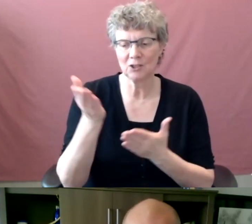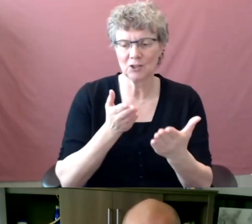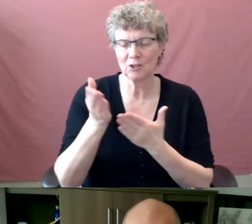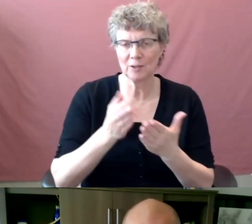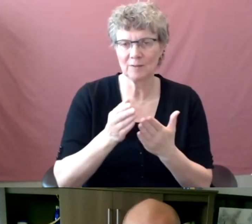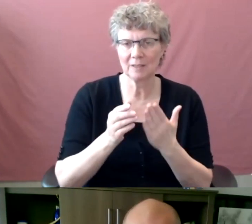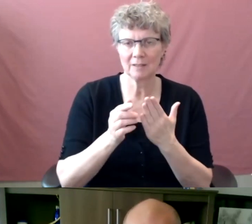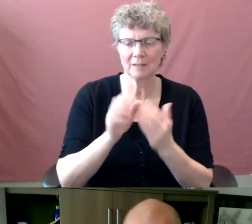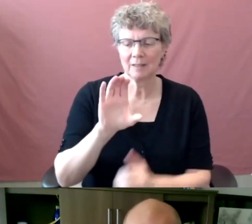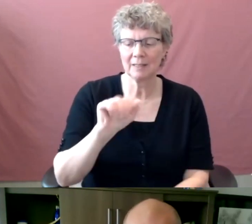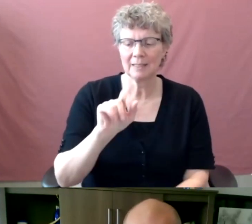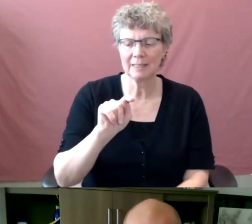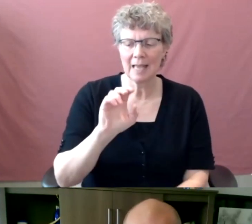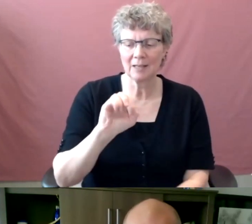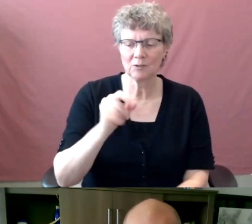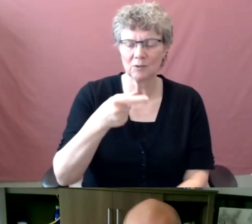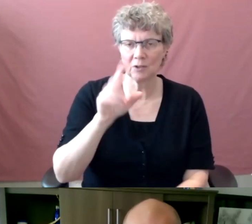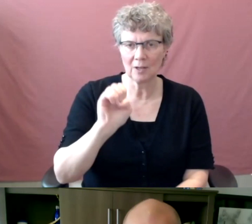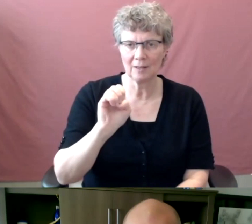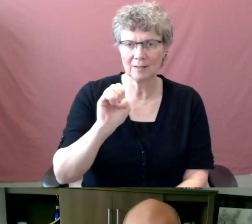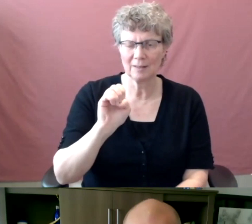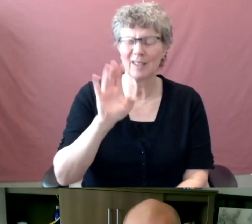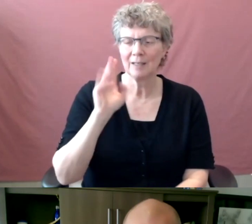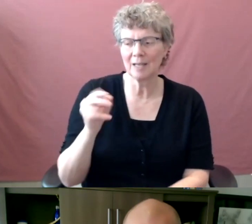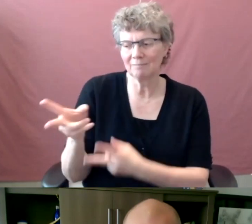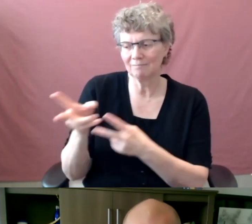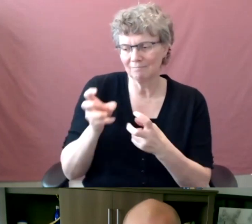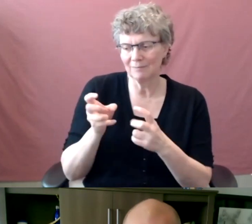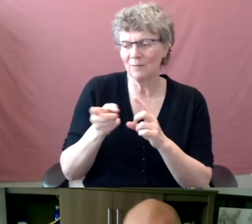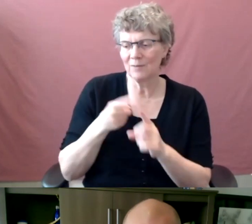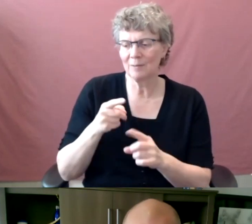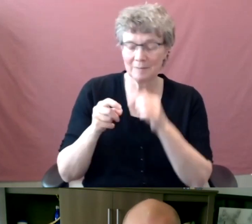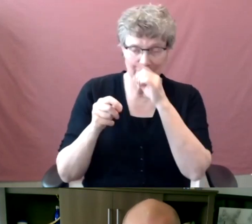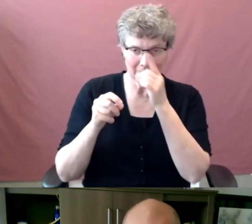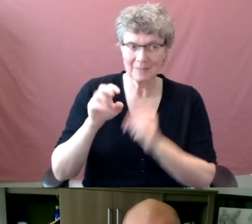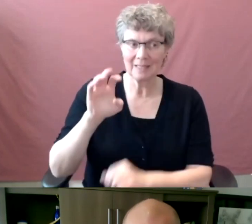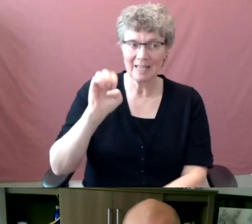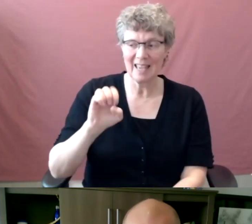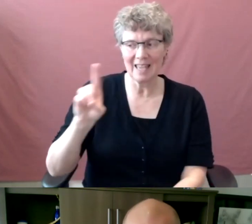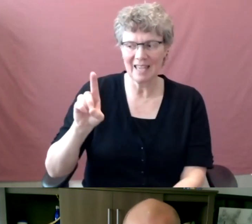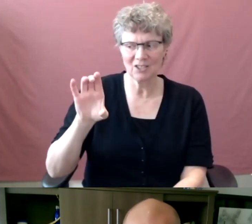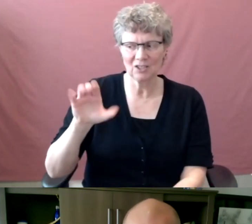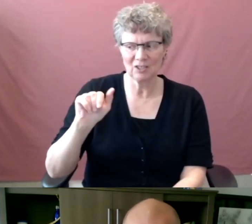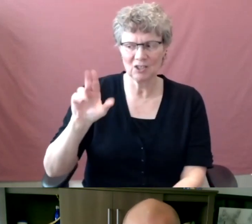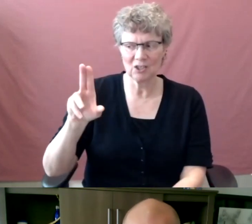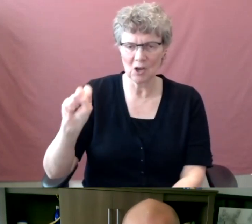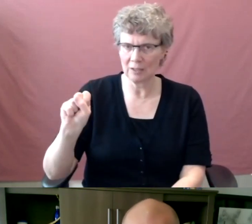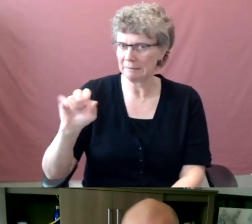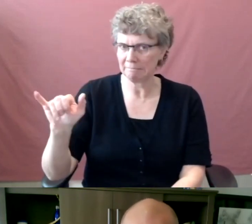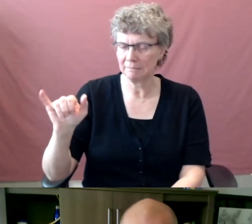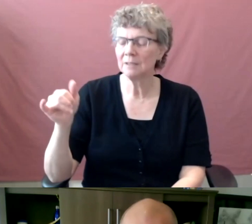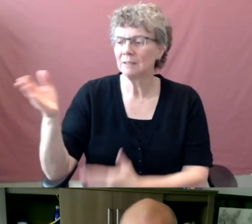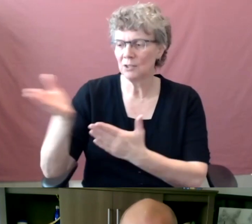background was derived from the EDUCAUSE IT service catalog. So this isn't something that was just sort of